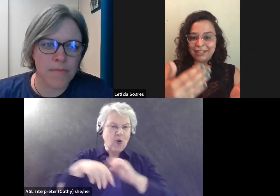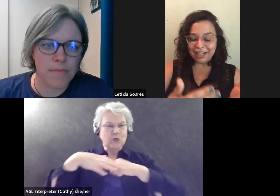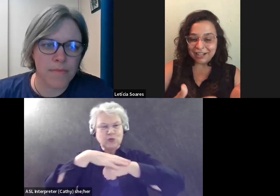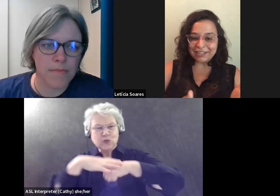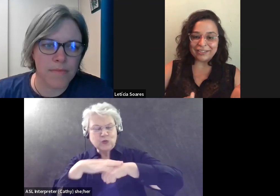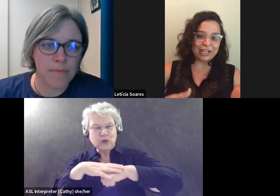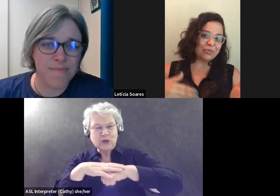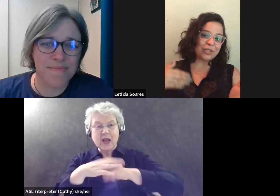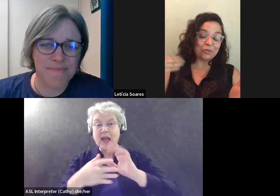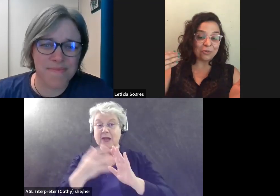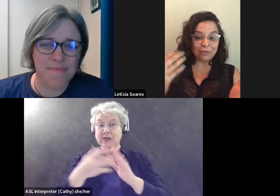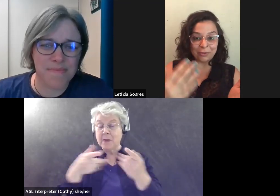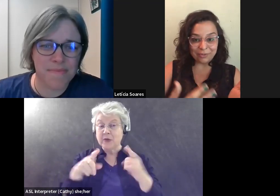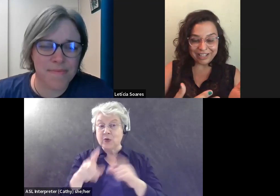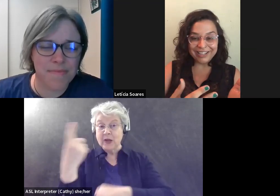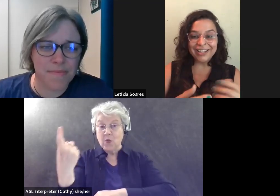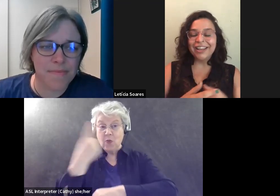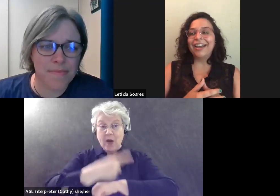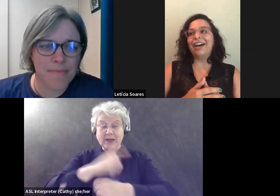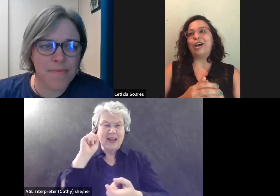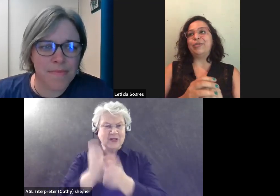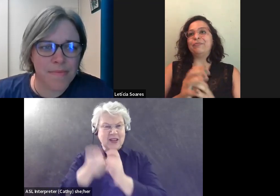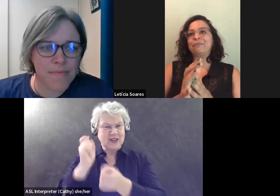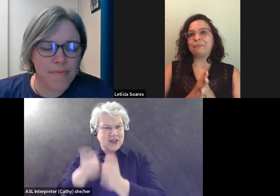within the day, sometimes like throughout the week.